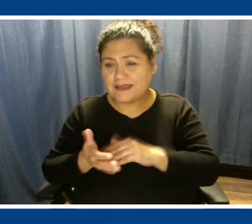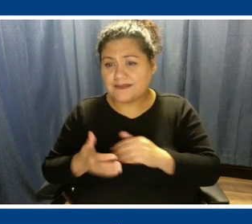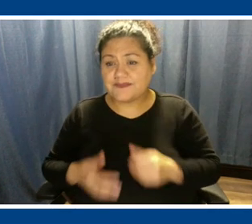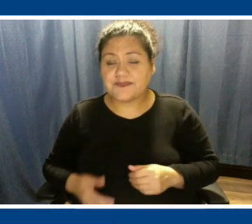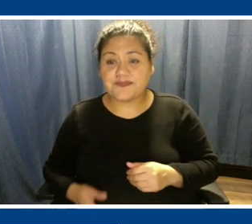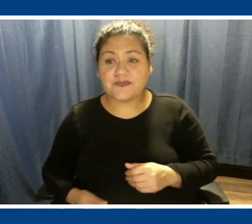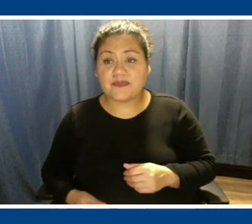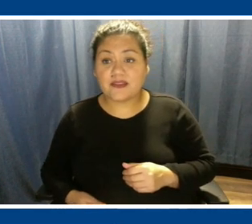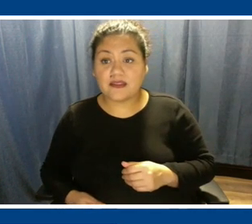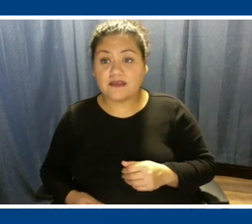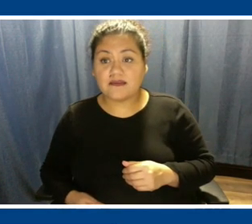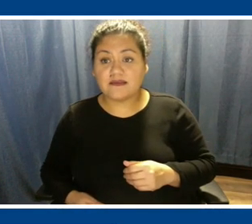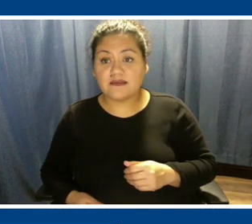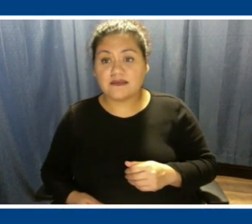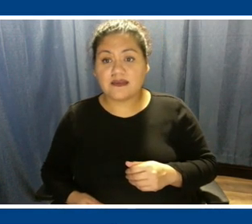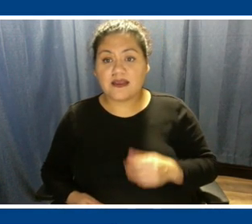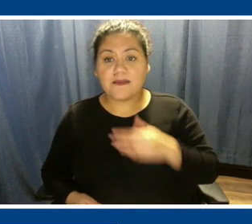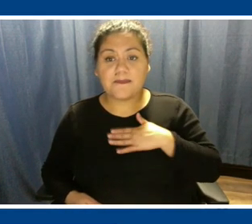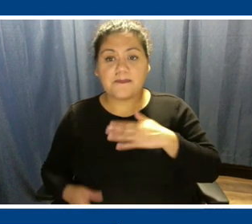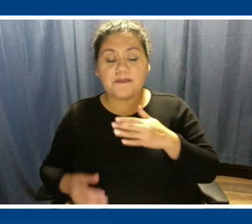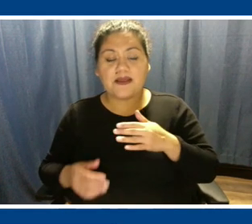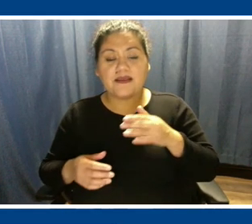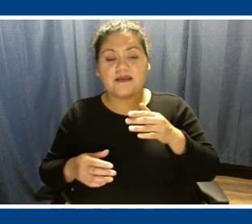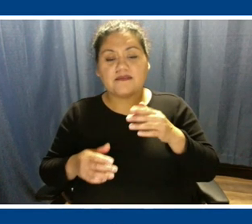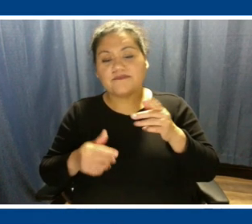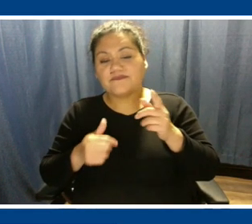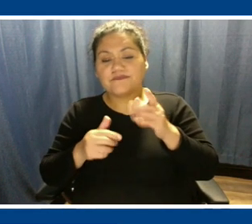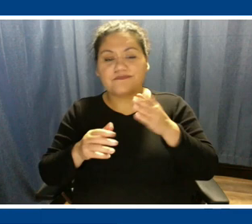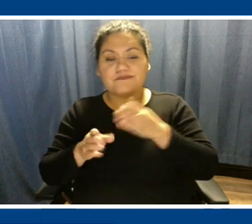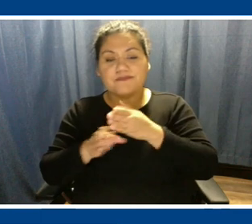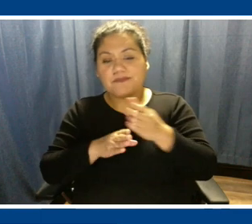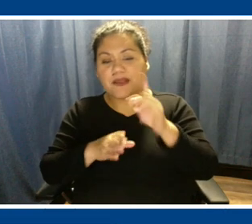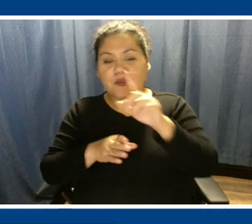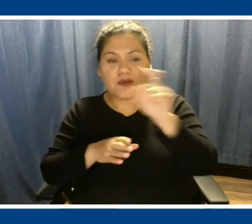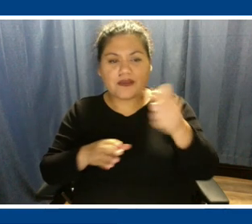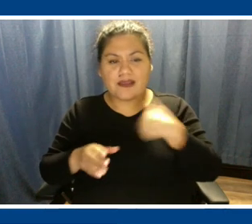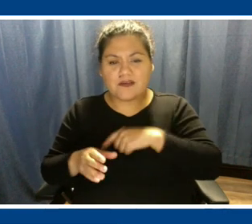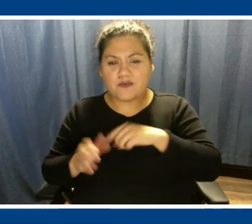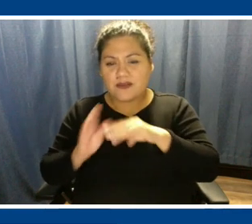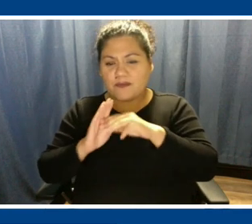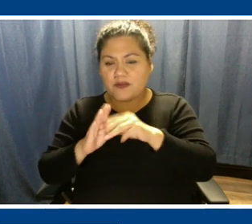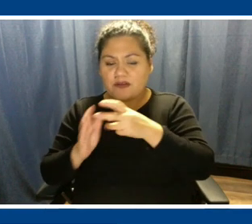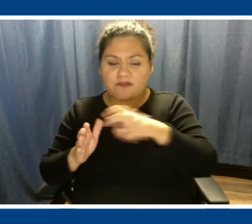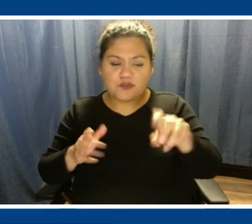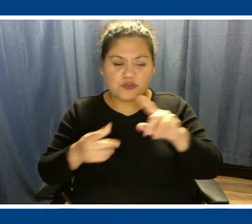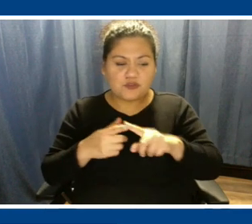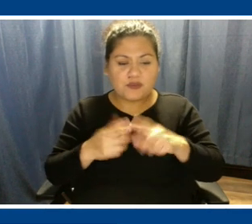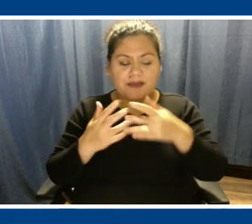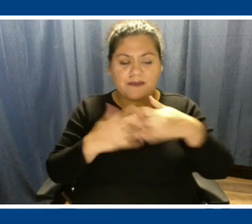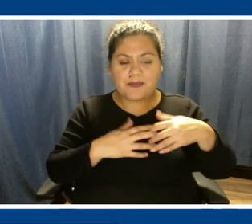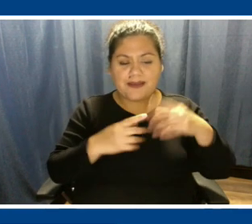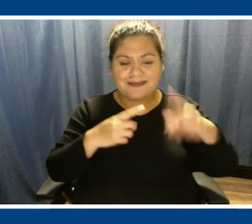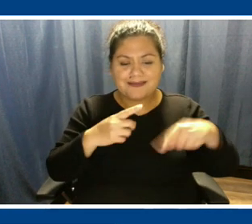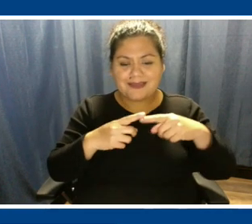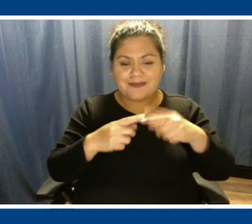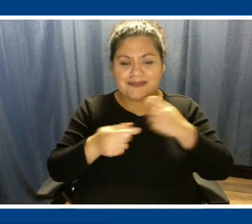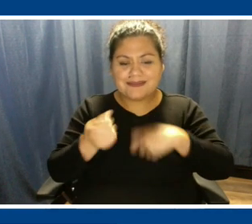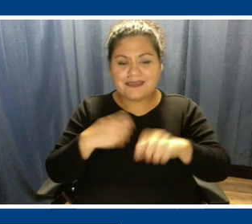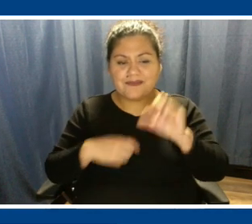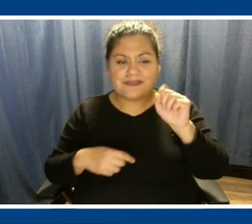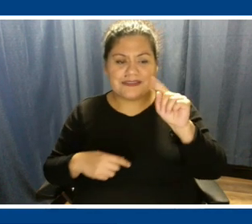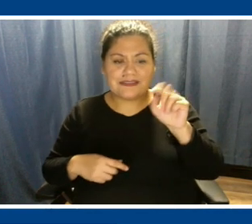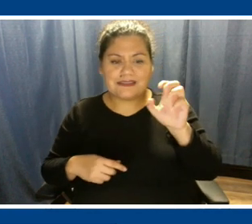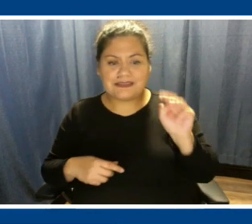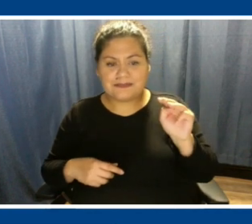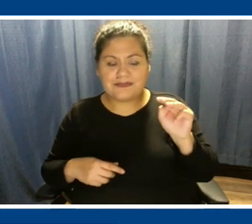My main question is, have we modeled converting it to a combined cycle instead of a steam? And